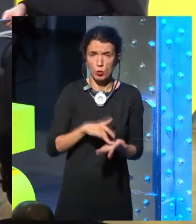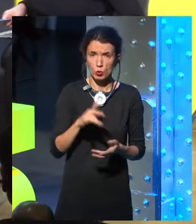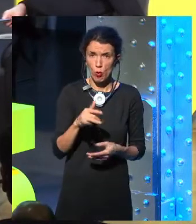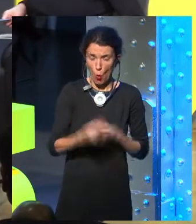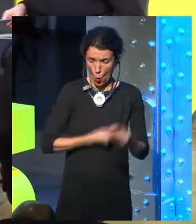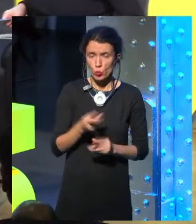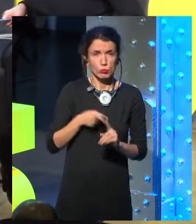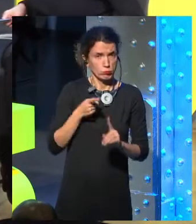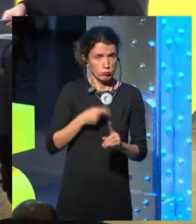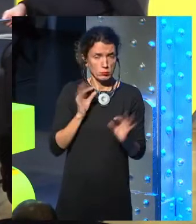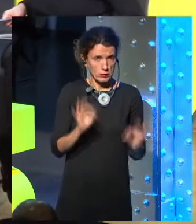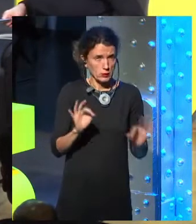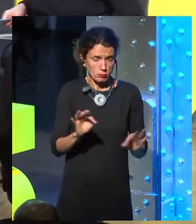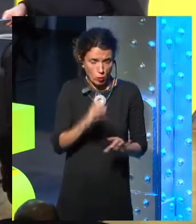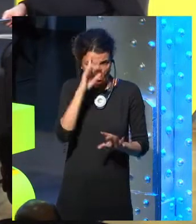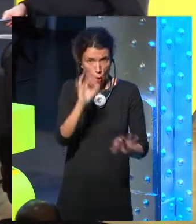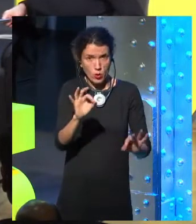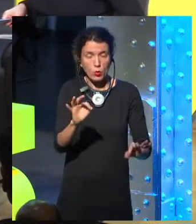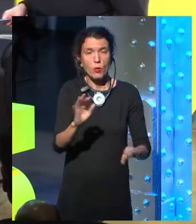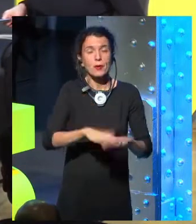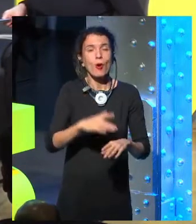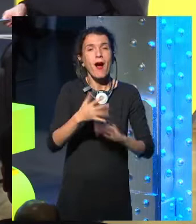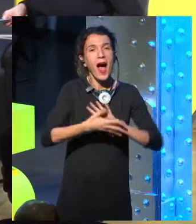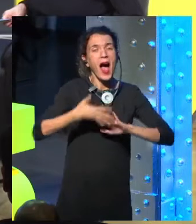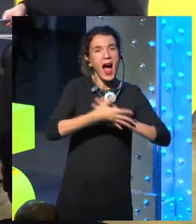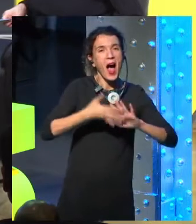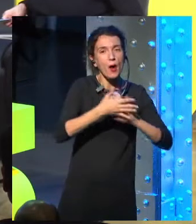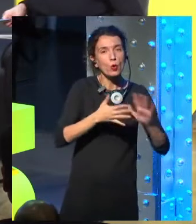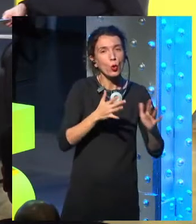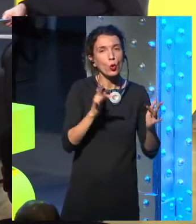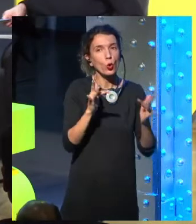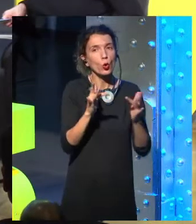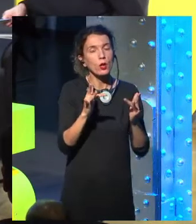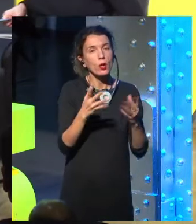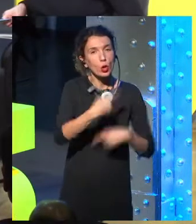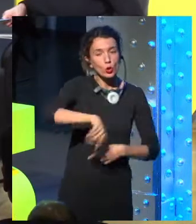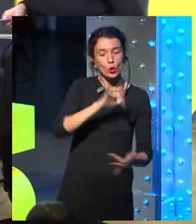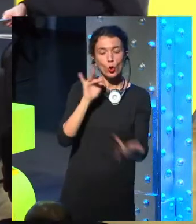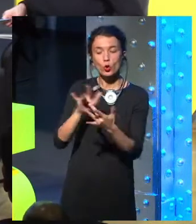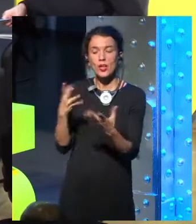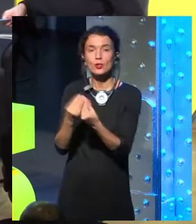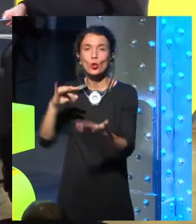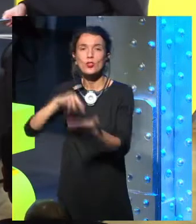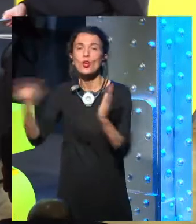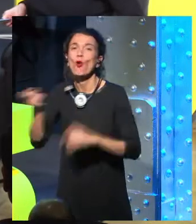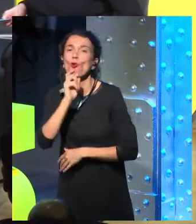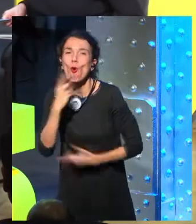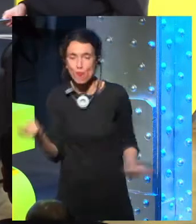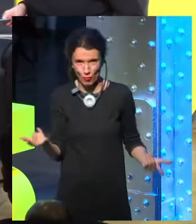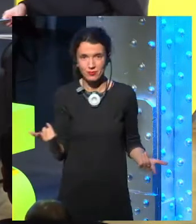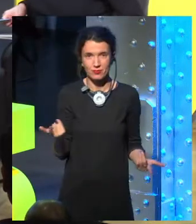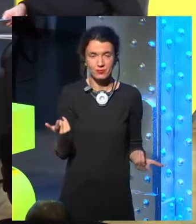abusive, maybe. So if we try to hybrid it and we blend the new and the old,